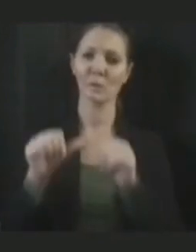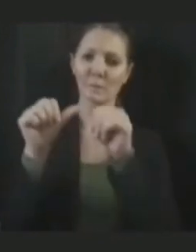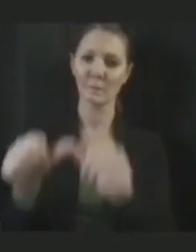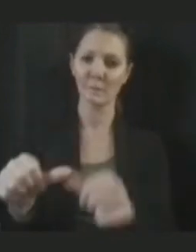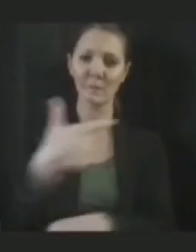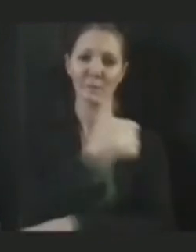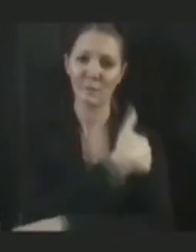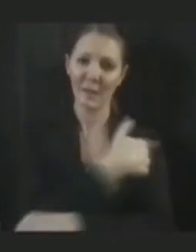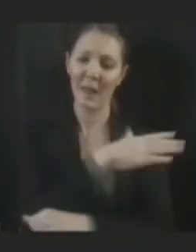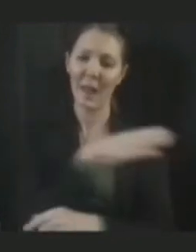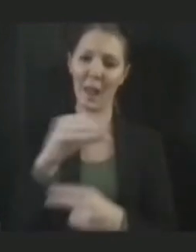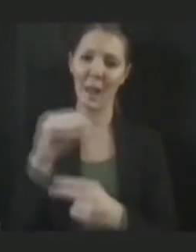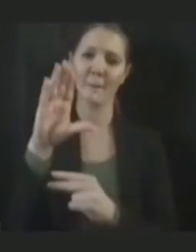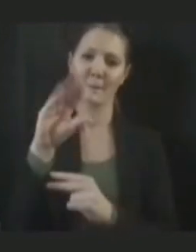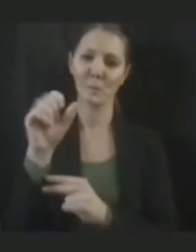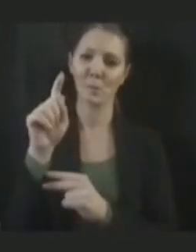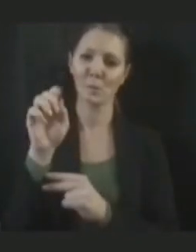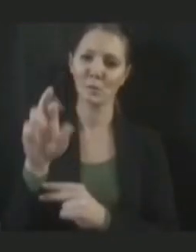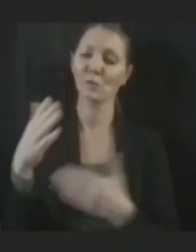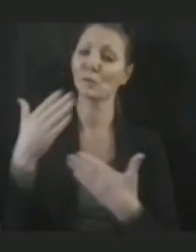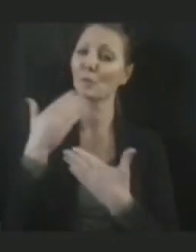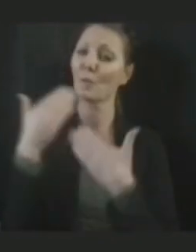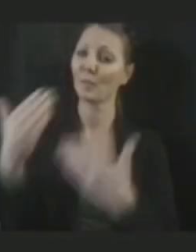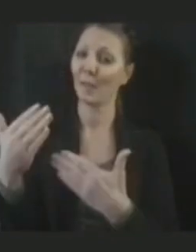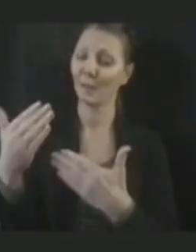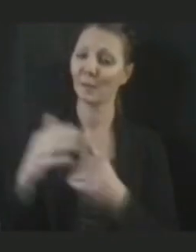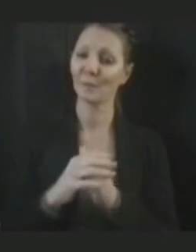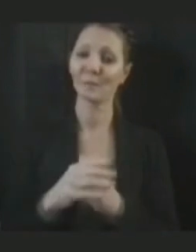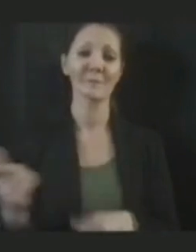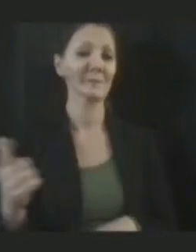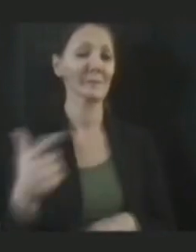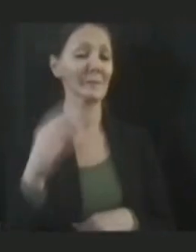Thanks, Matt. Pat, what the hospitals doing?